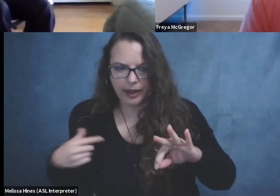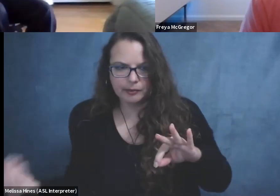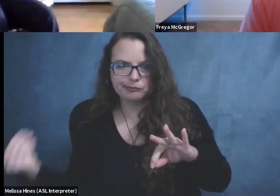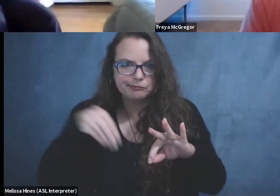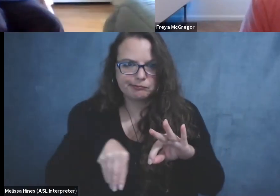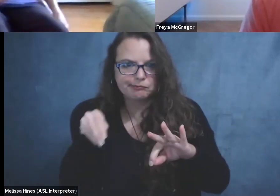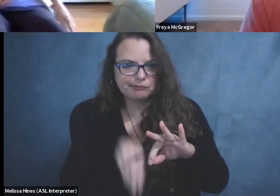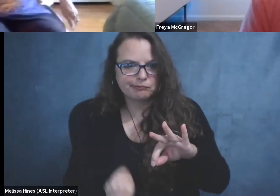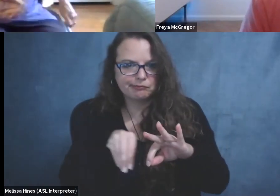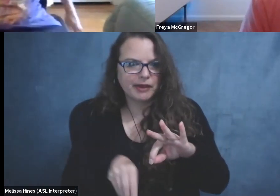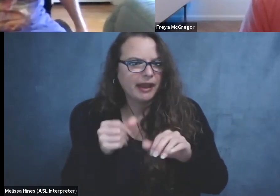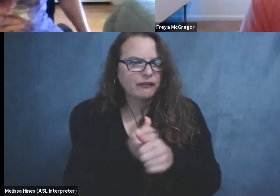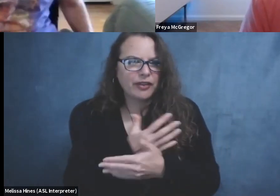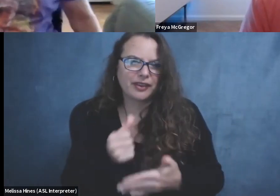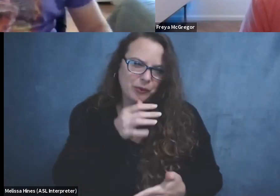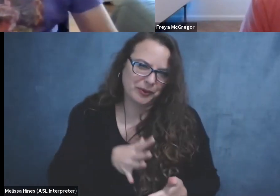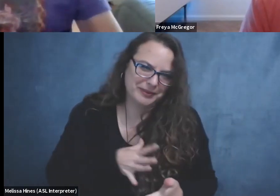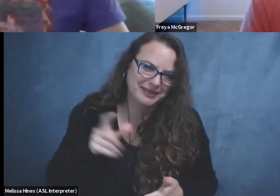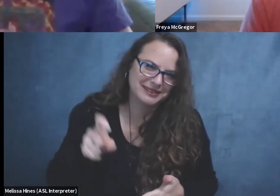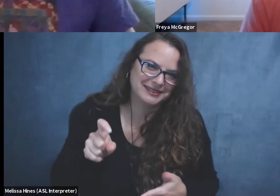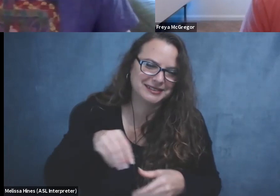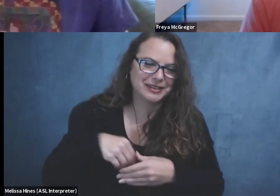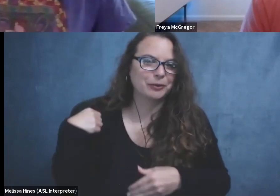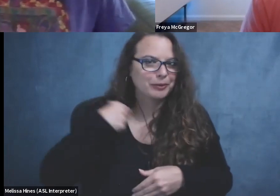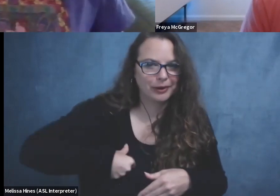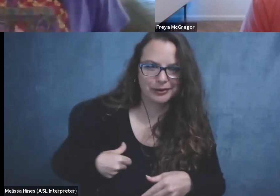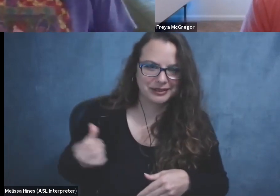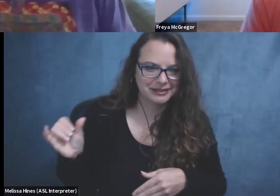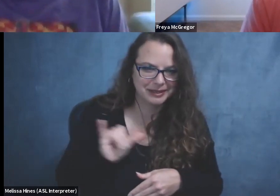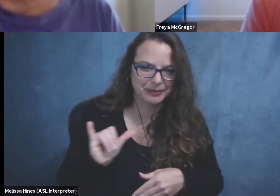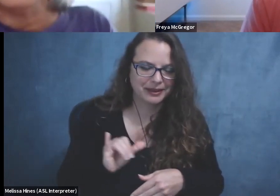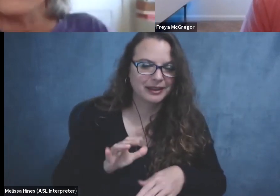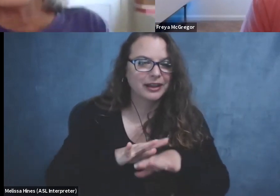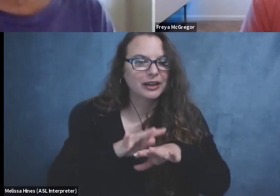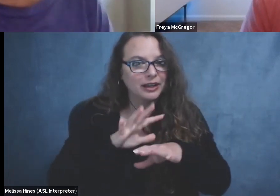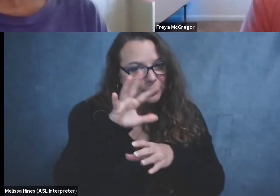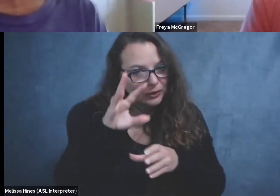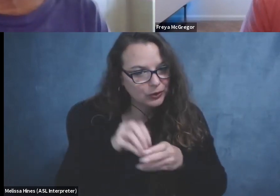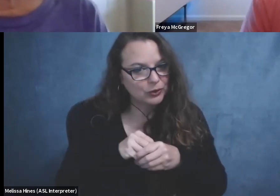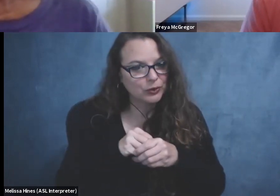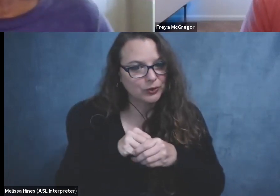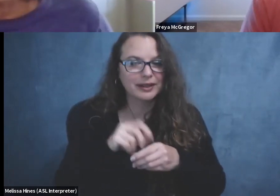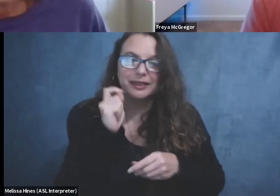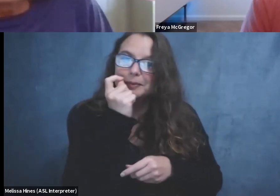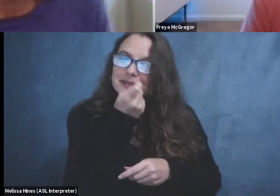all the things that a woman would carry in her purse, including lipstick.